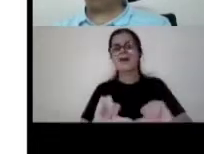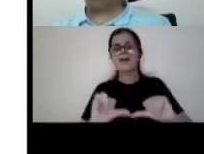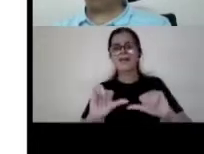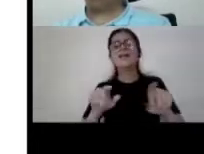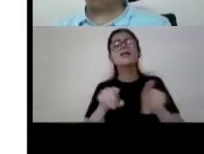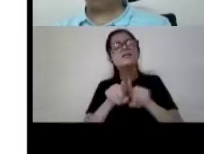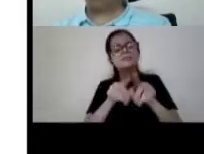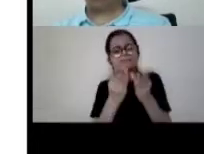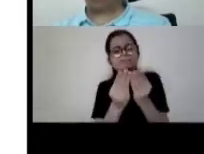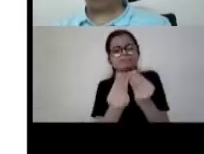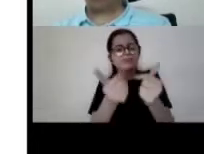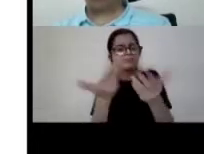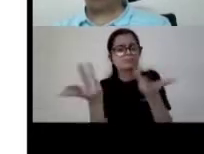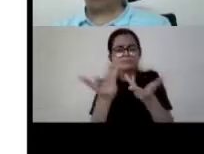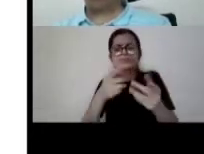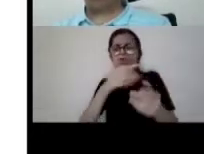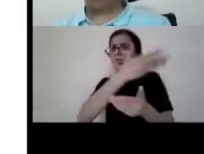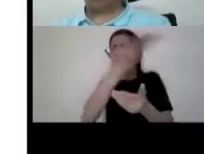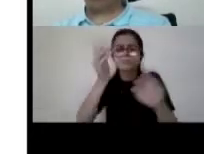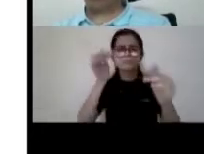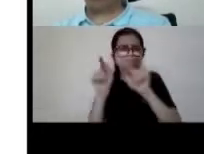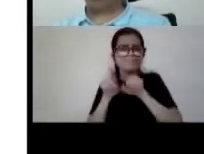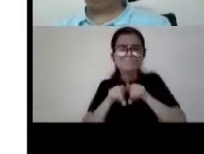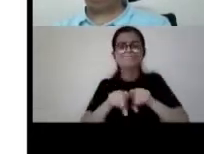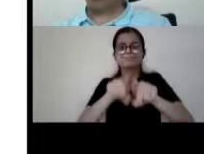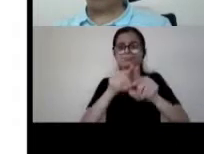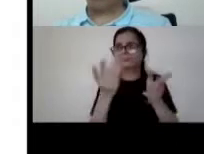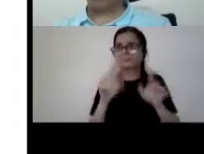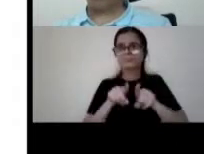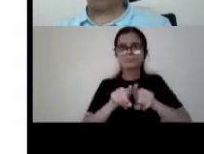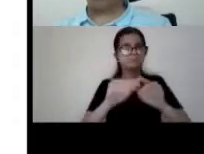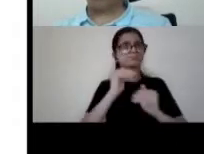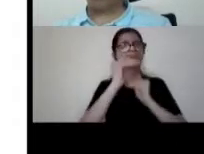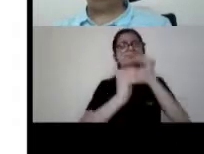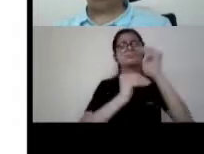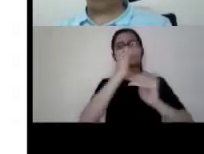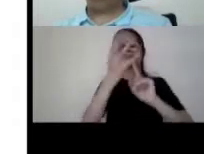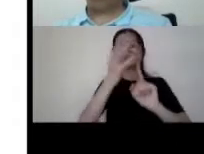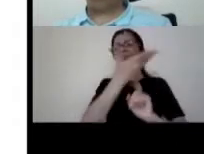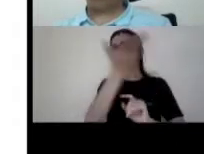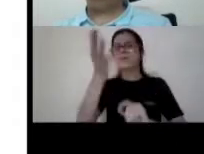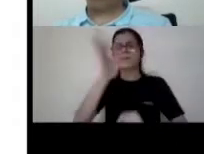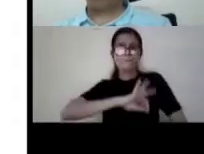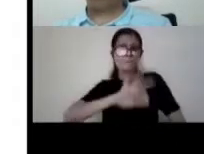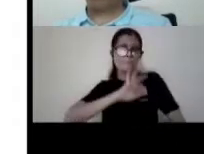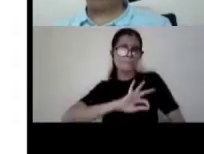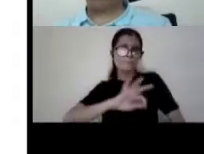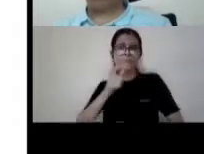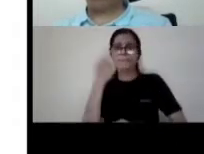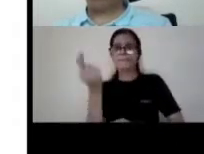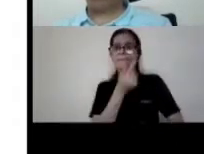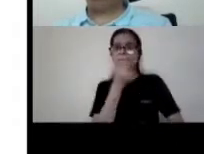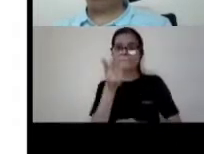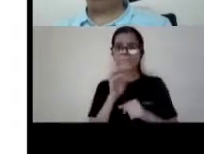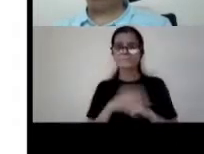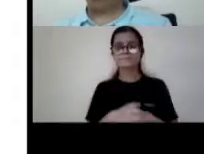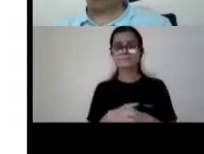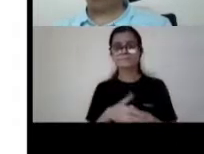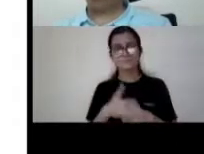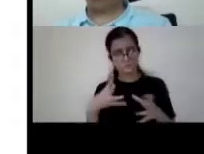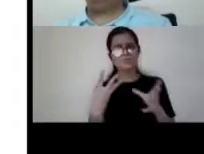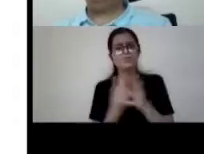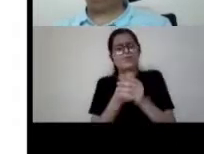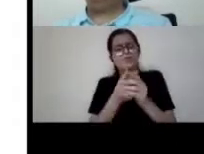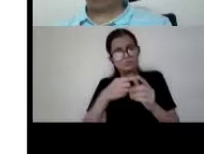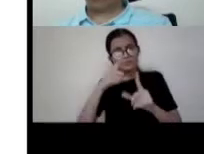has to be actually parallelly developed and taken to the users and this is what we have been doing in these projects